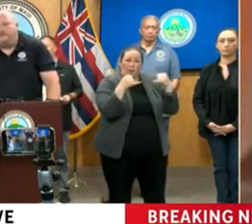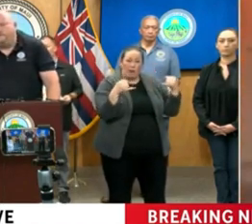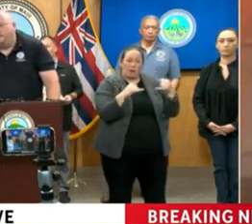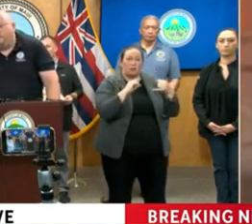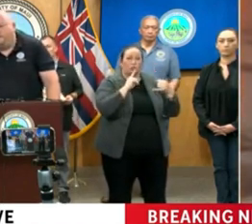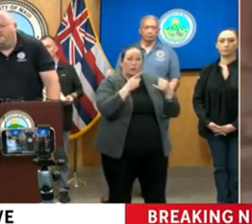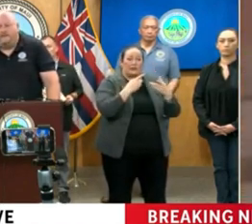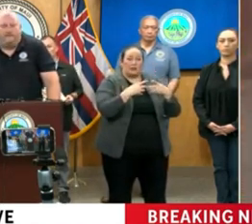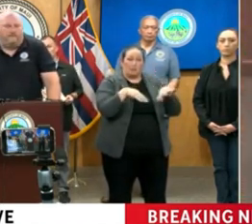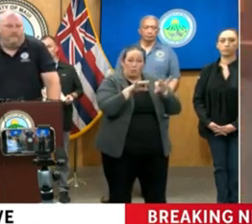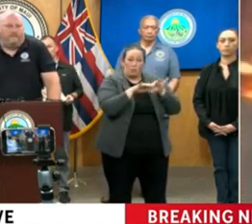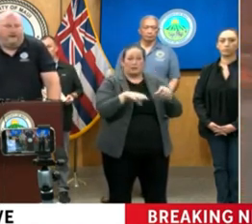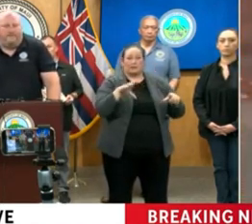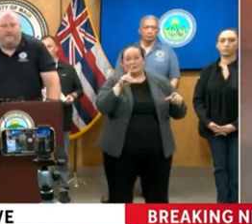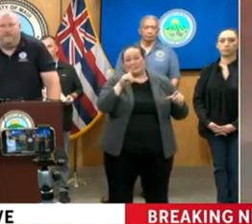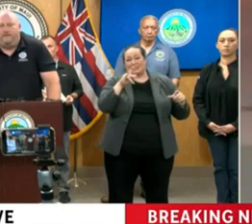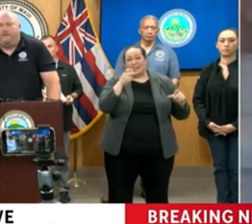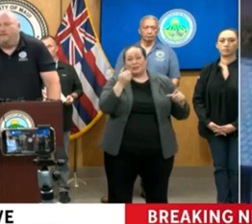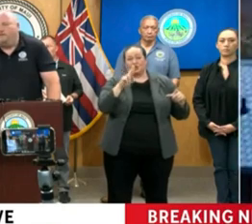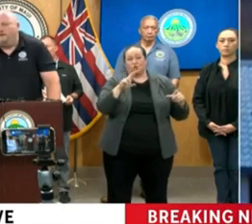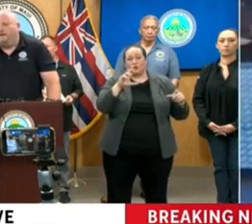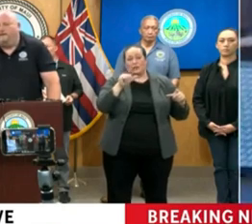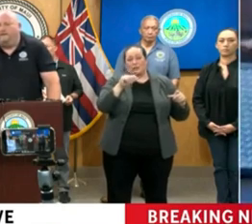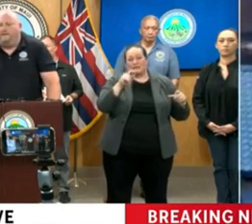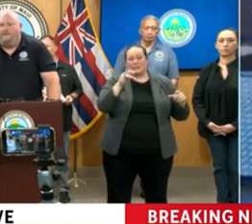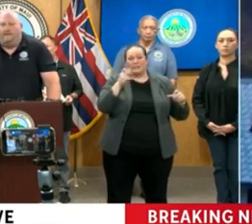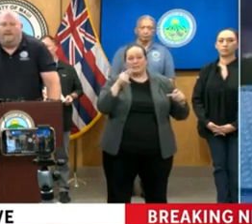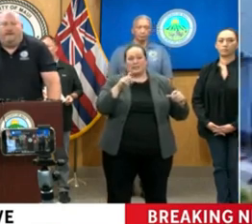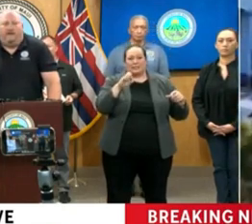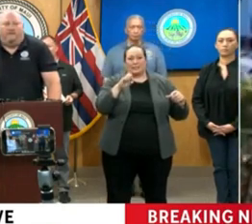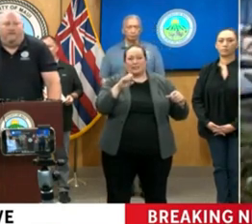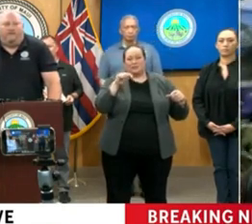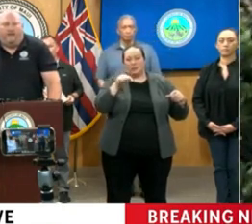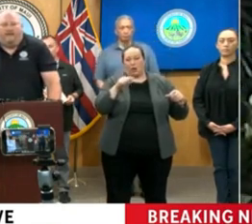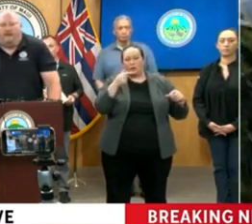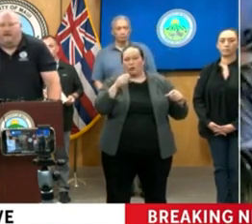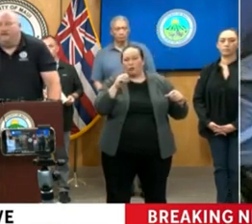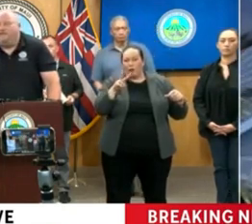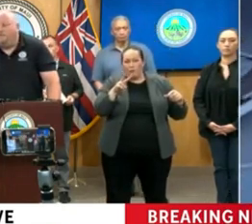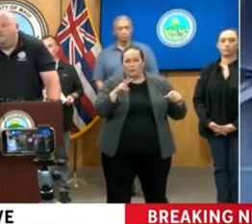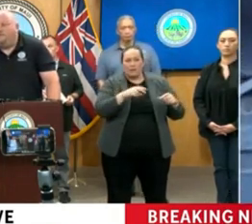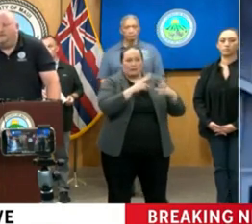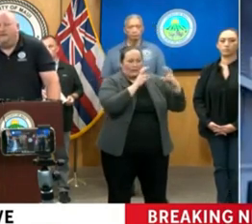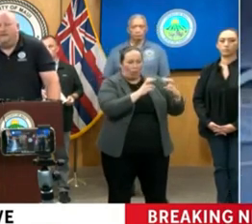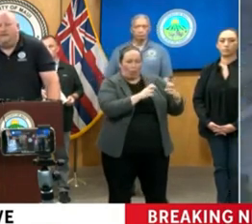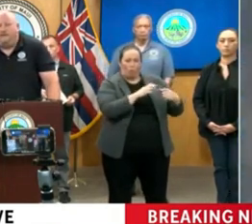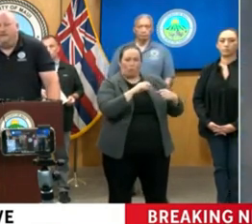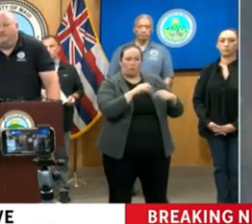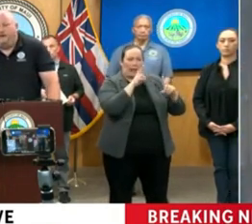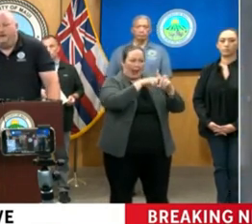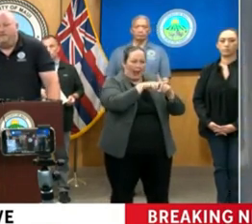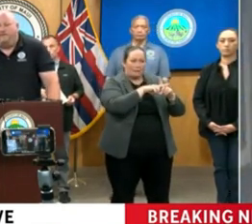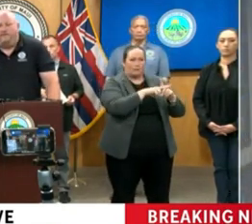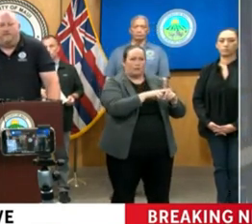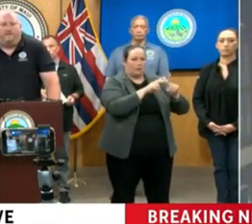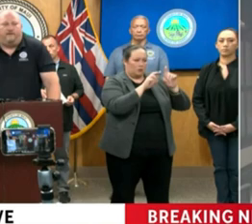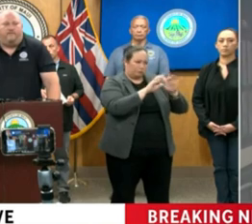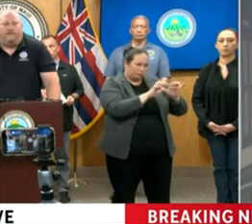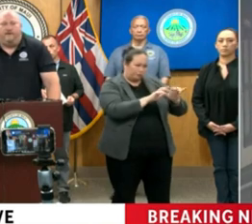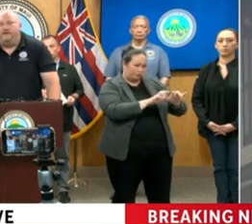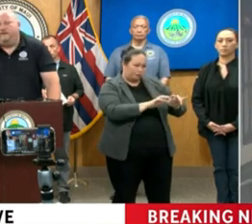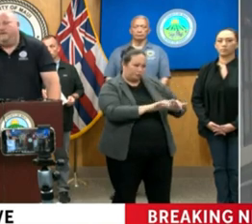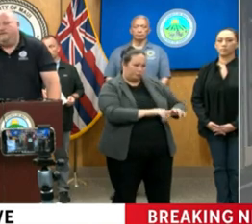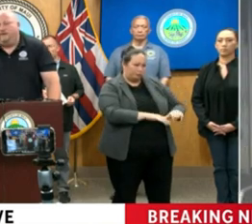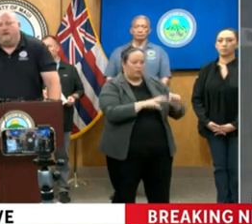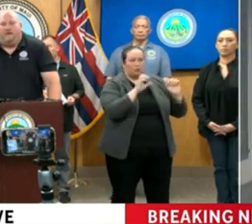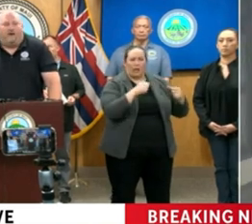disasterassistance.gov, download the FEMA app, go to the 1-800 number and start that. It could be pretty quickly to get money in your pocket, especially if you